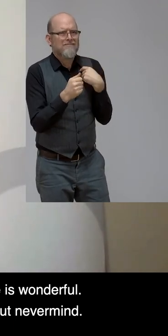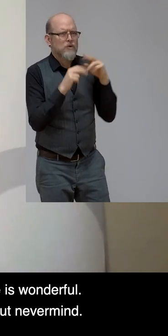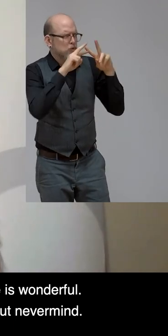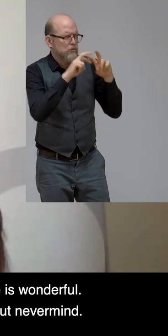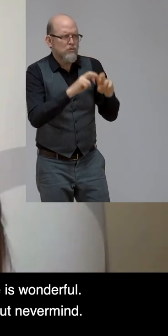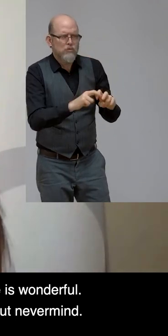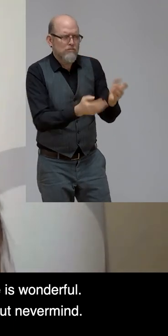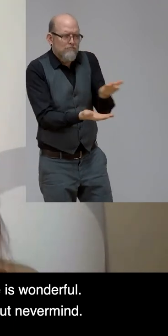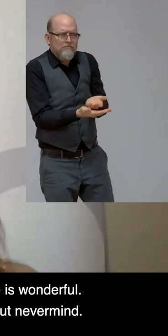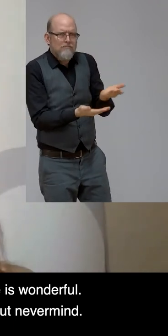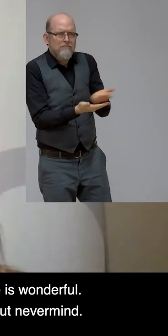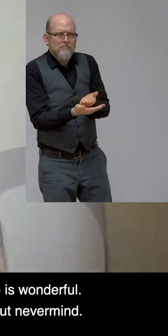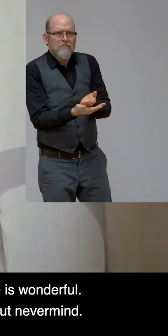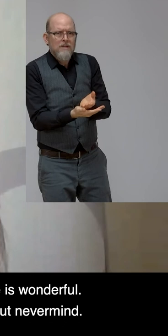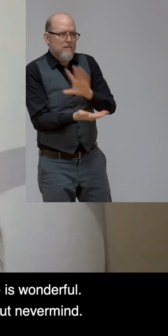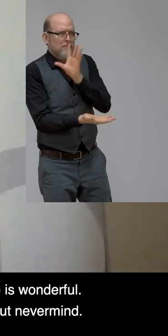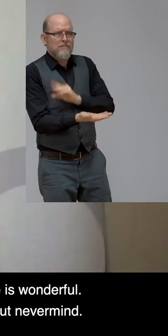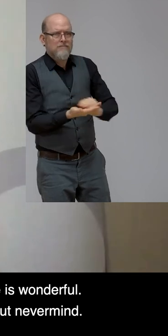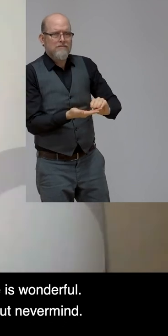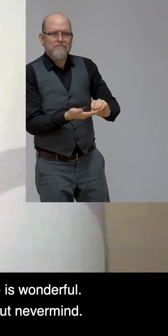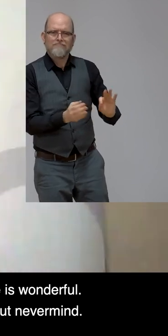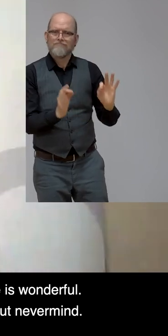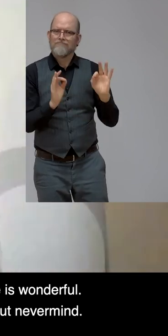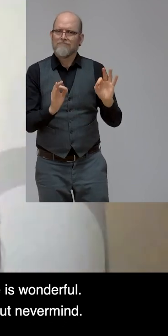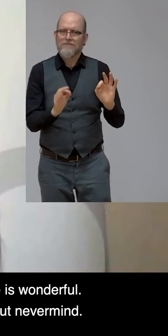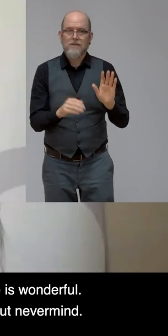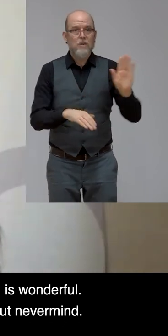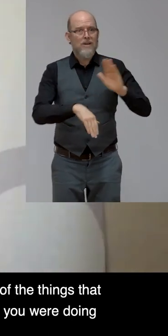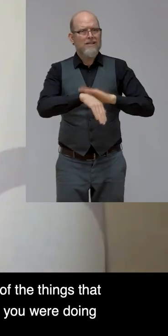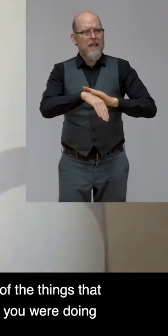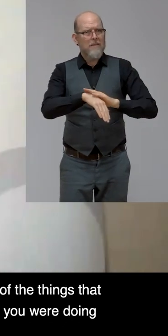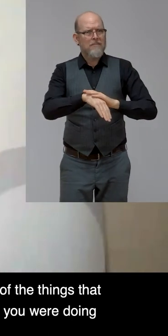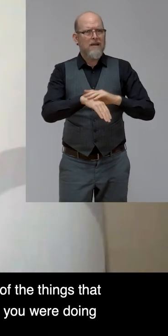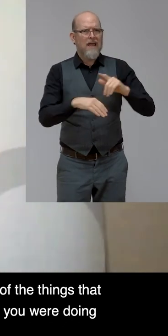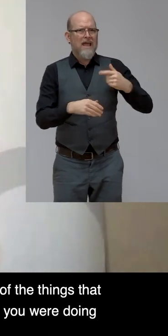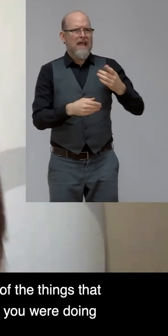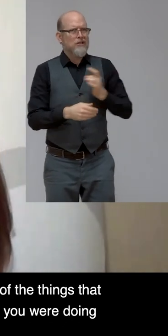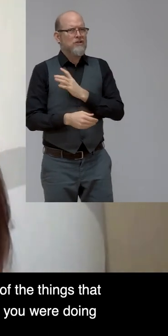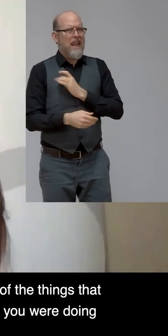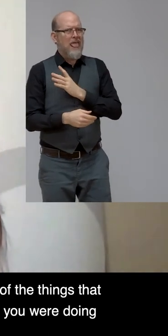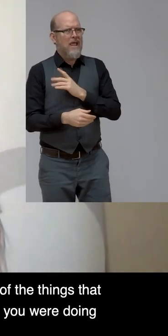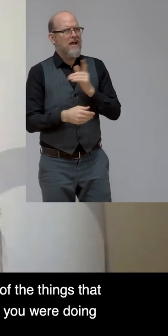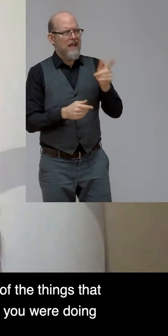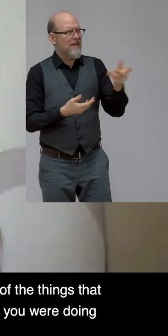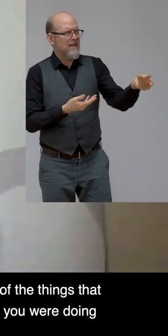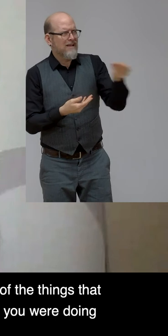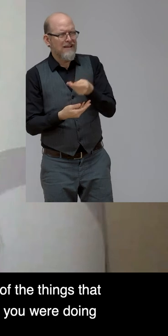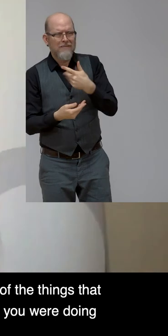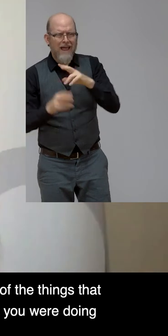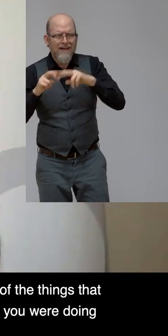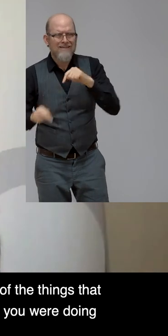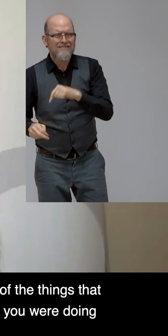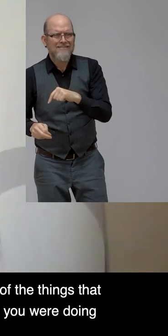And well, the next time maybe Chile will be included, but never mind. Yes. know, I know that